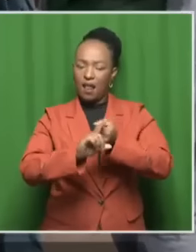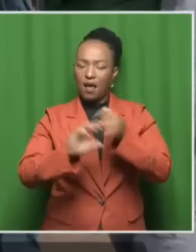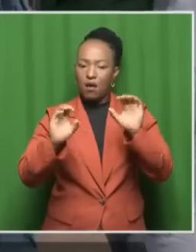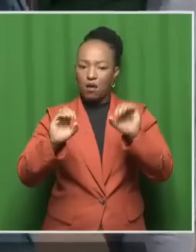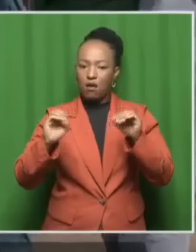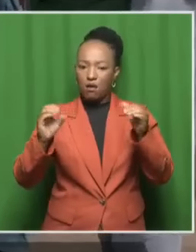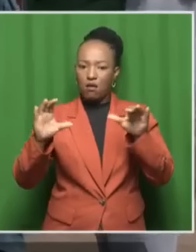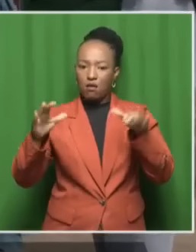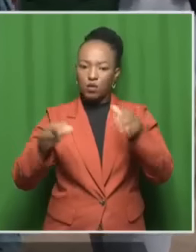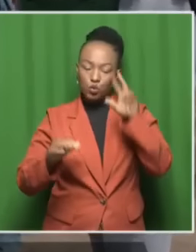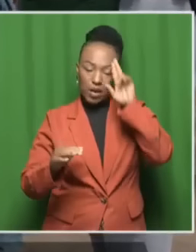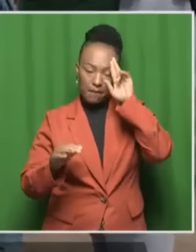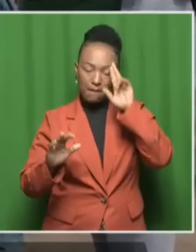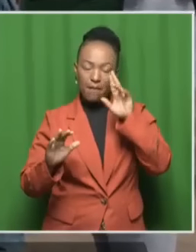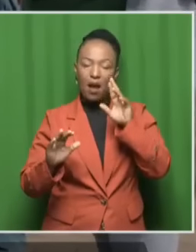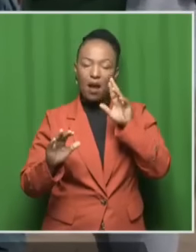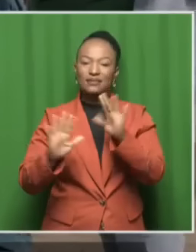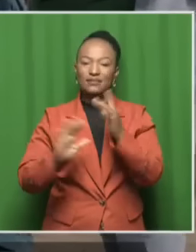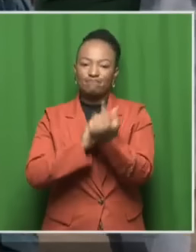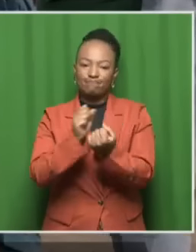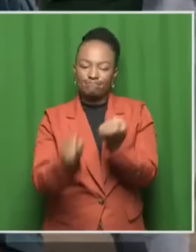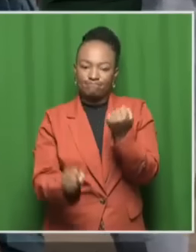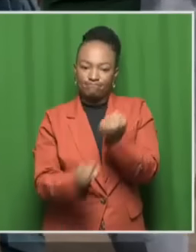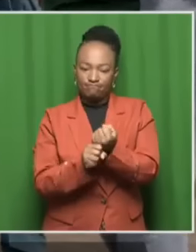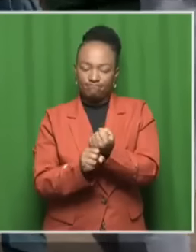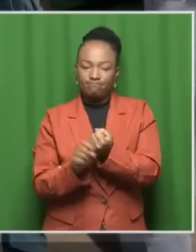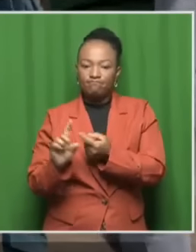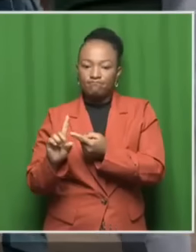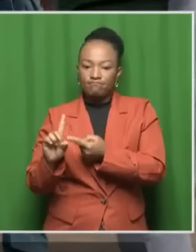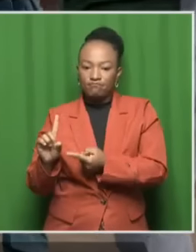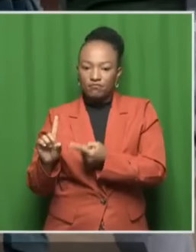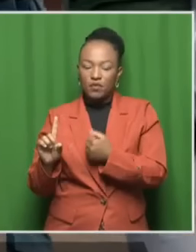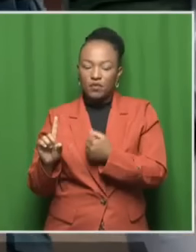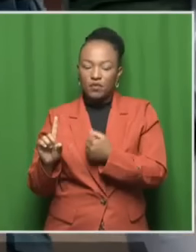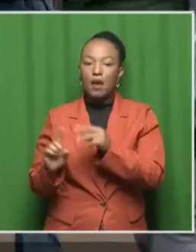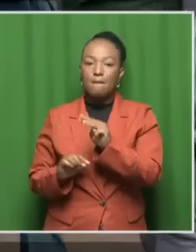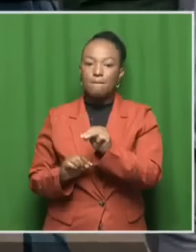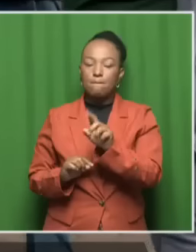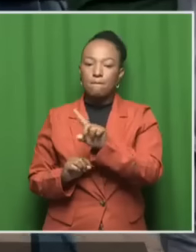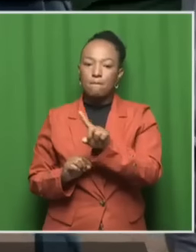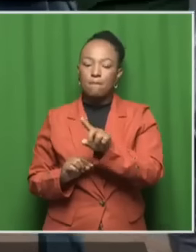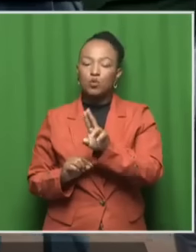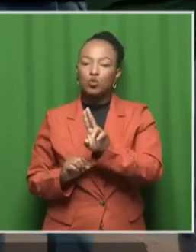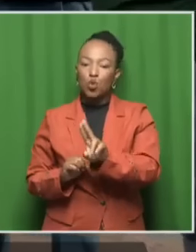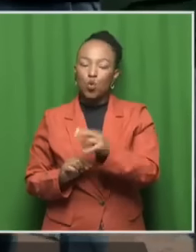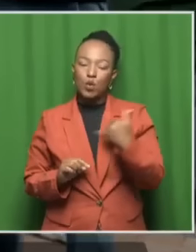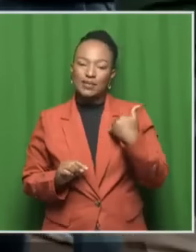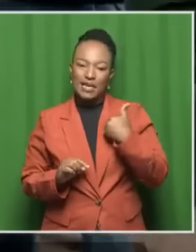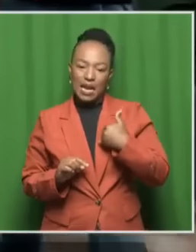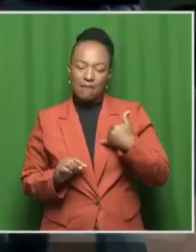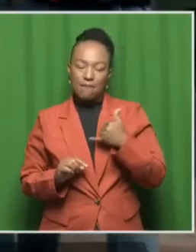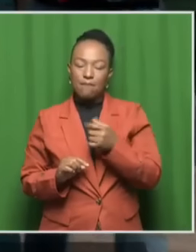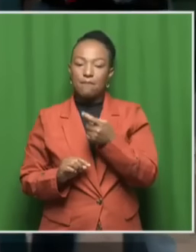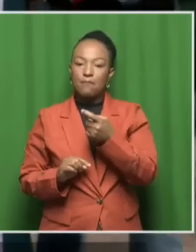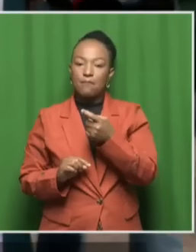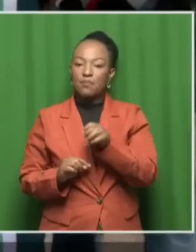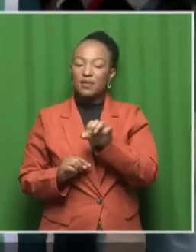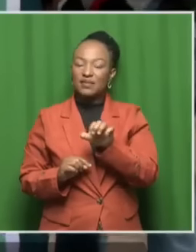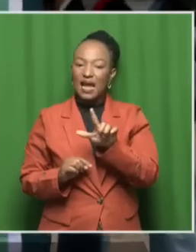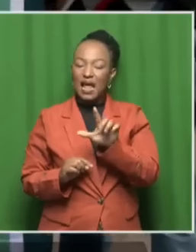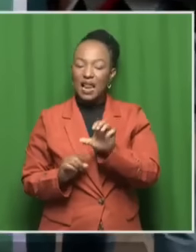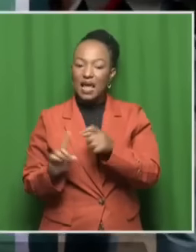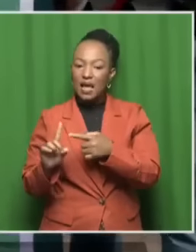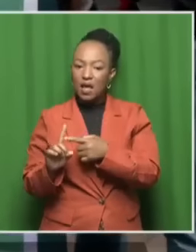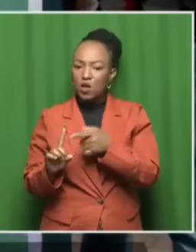years since the passing of Senso Miwa. I want to bring in Mzu Ezele, who's from the South African mass movement. You're here this morning,